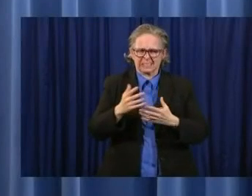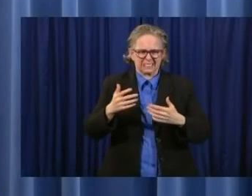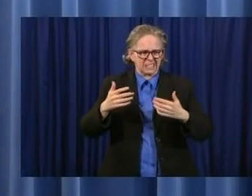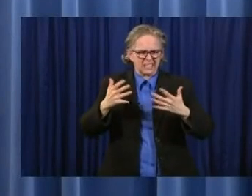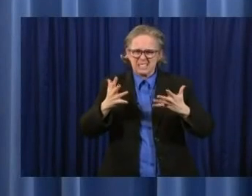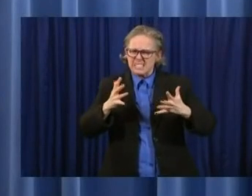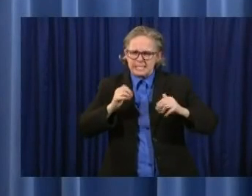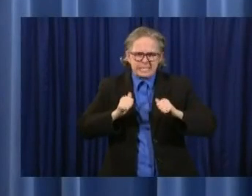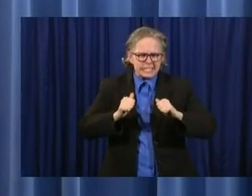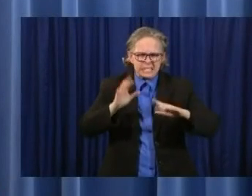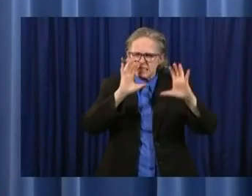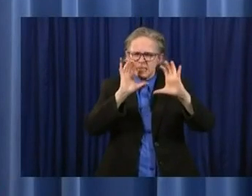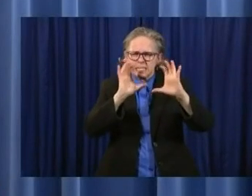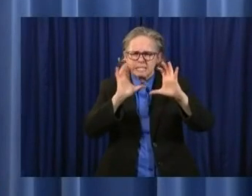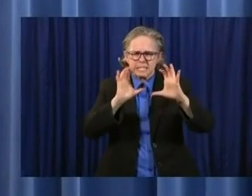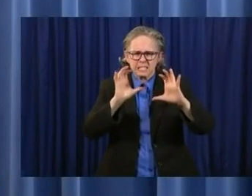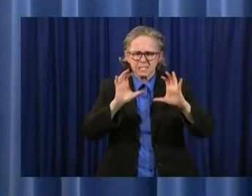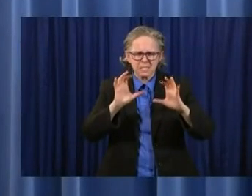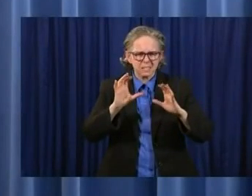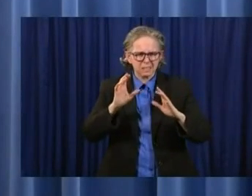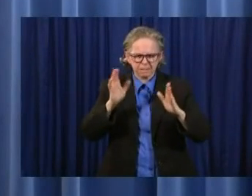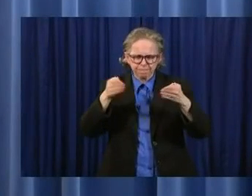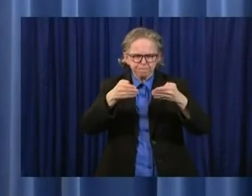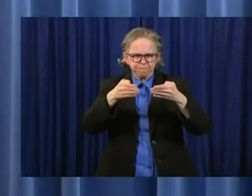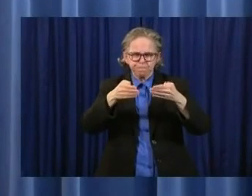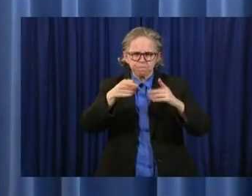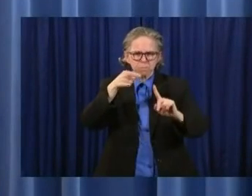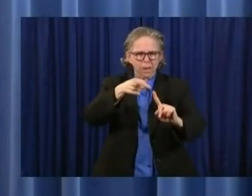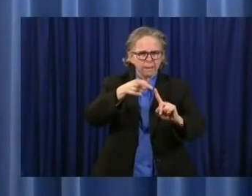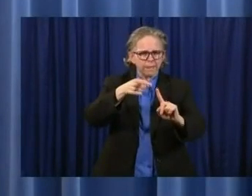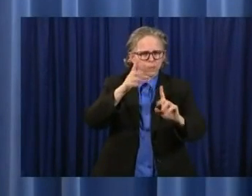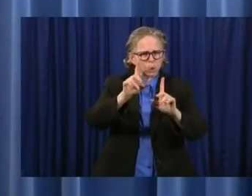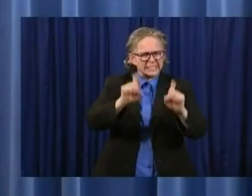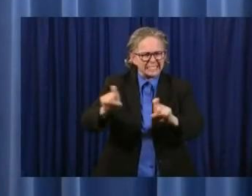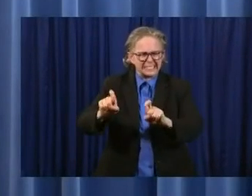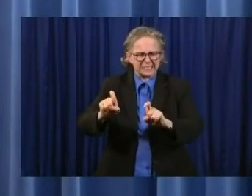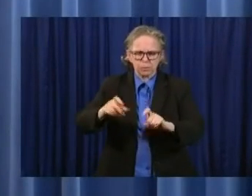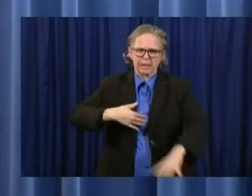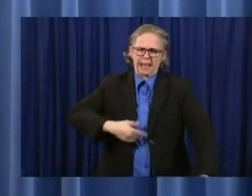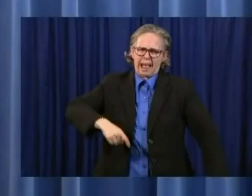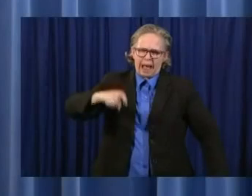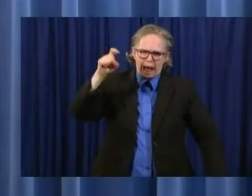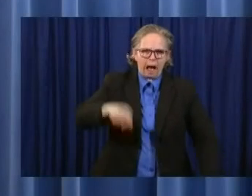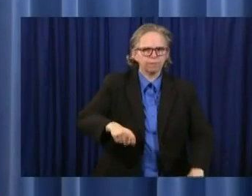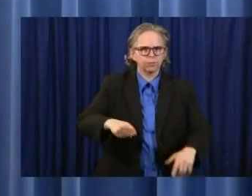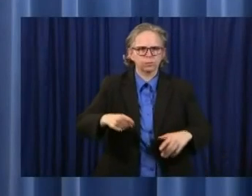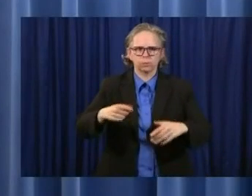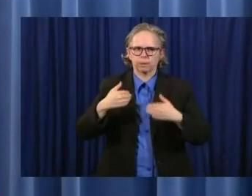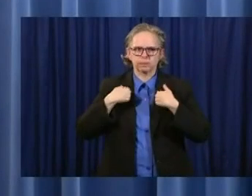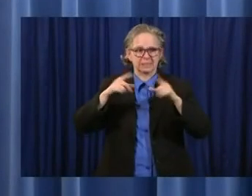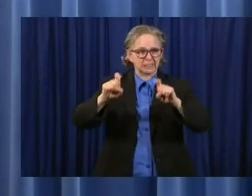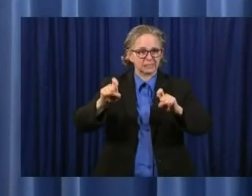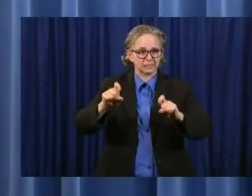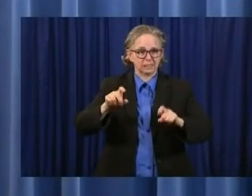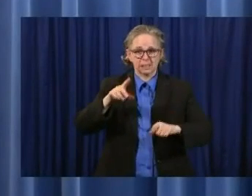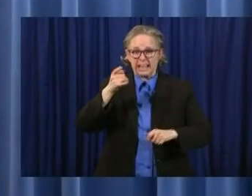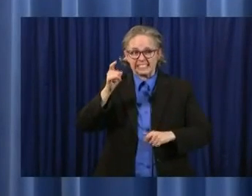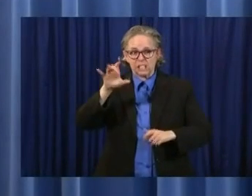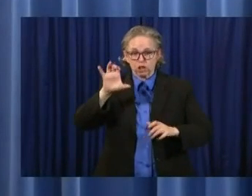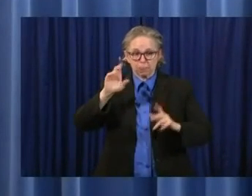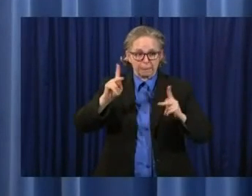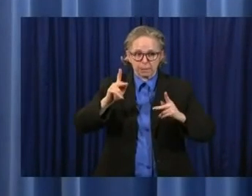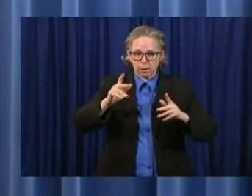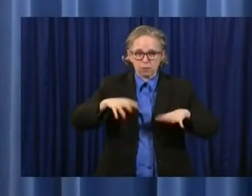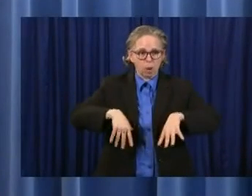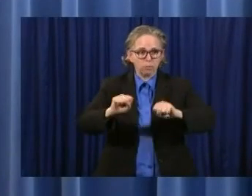we're focused on this because we know that this has to be done. We're have 1,800 people out there doing the tracing. Um,